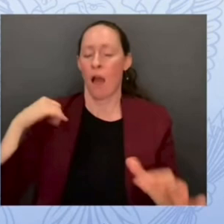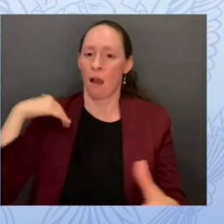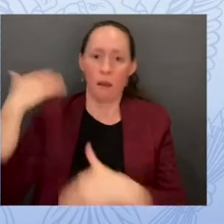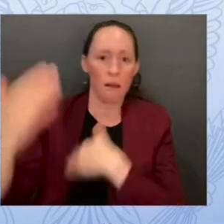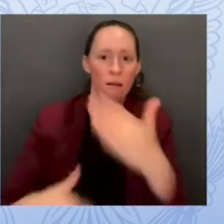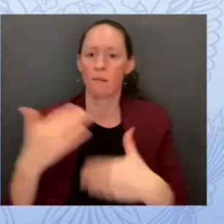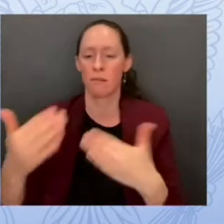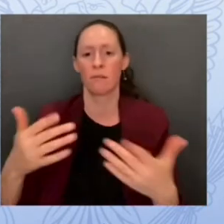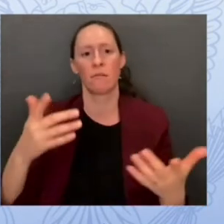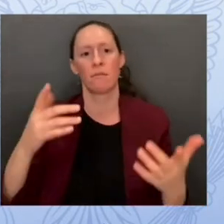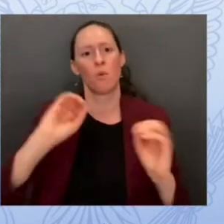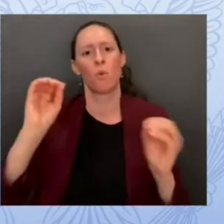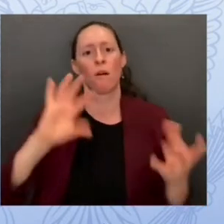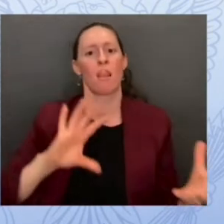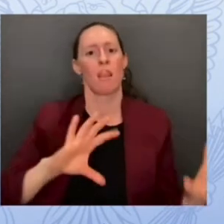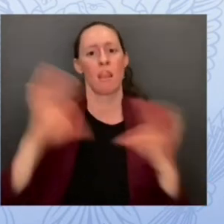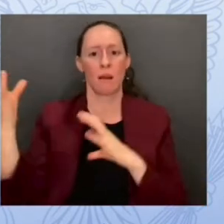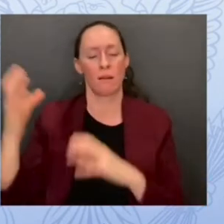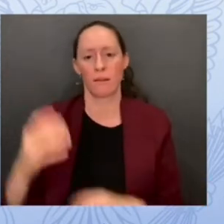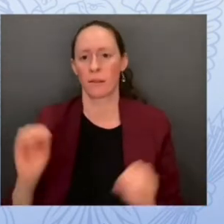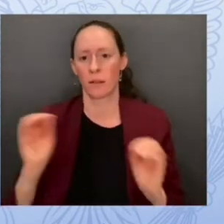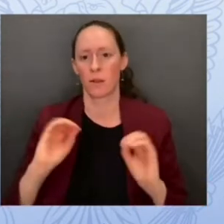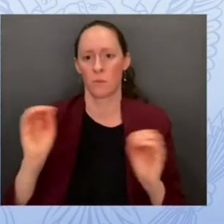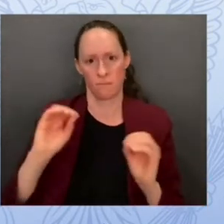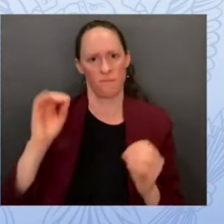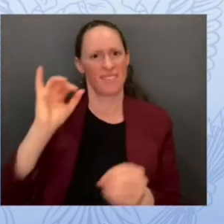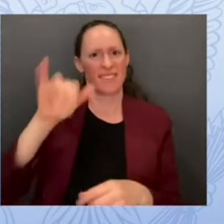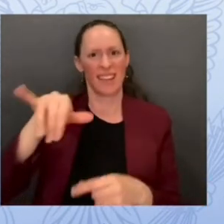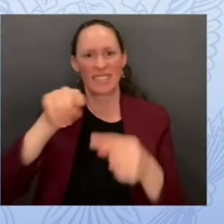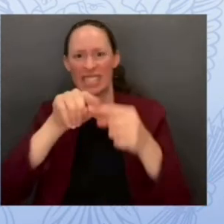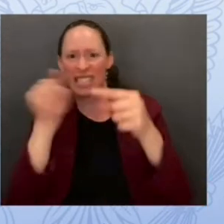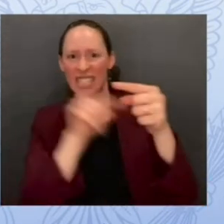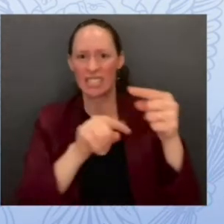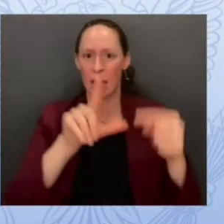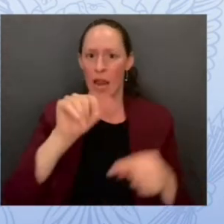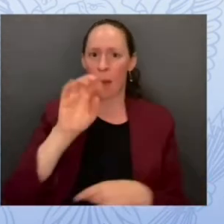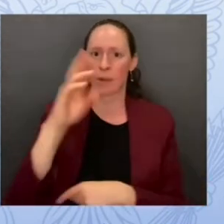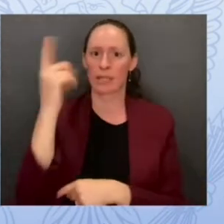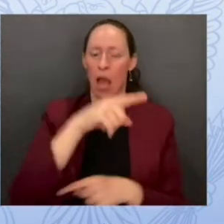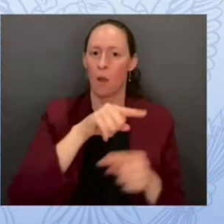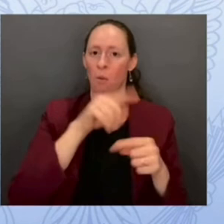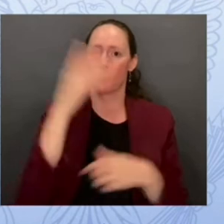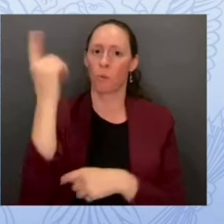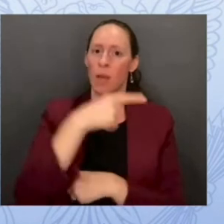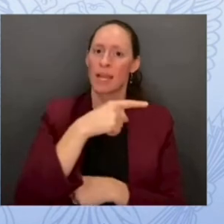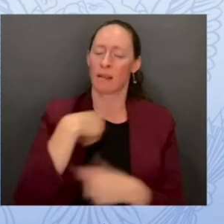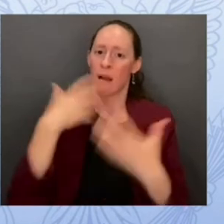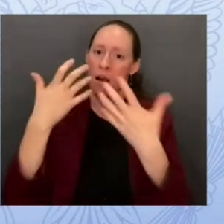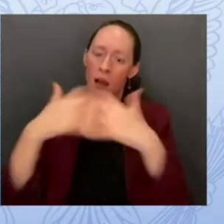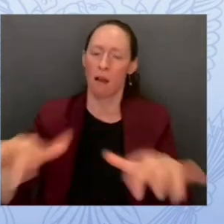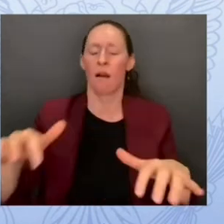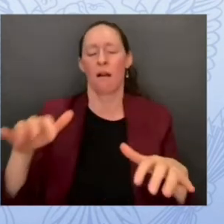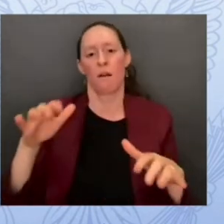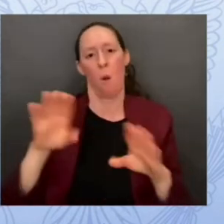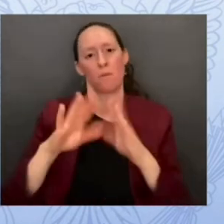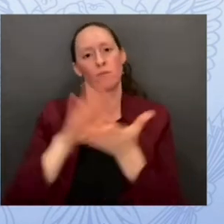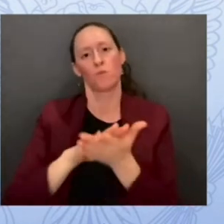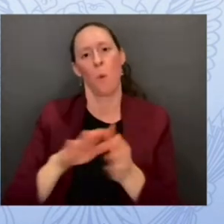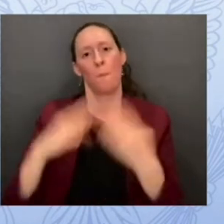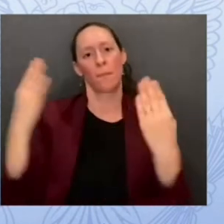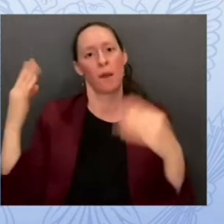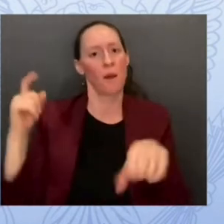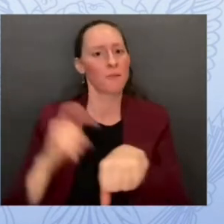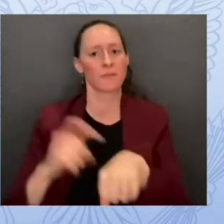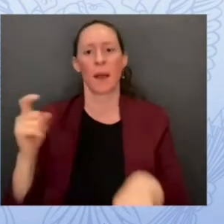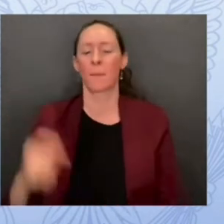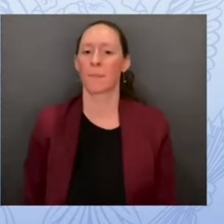labor day weekend so i'd like to detail for you very very quickly three phases of what we went